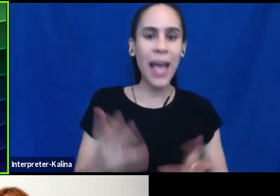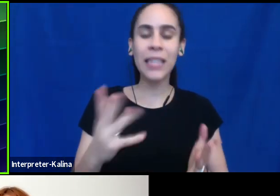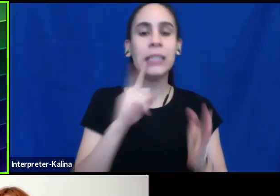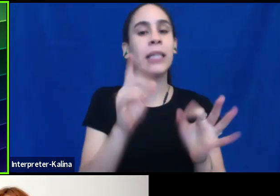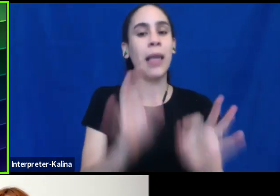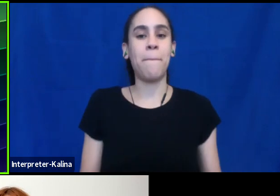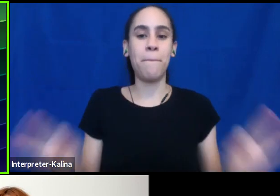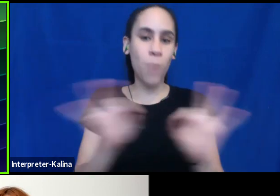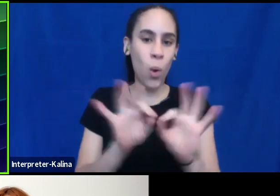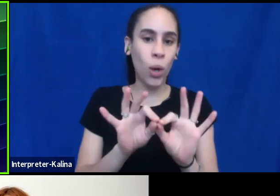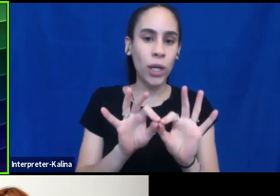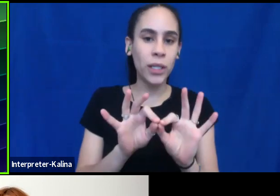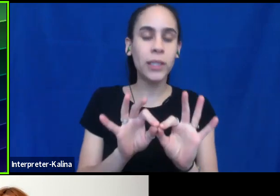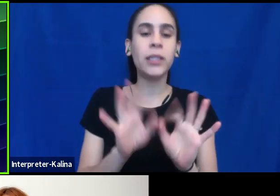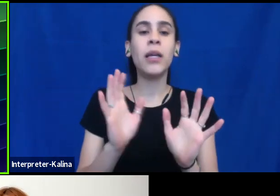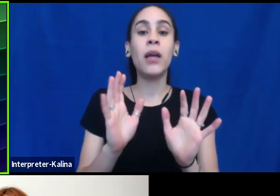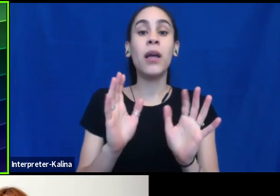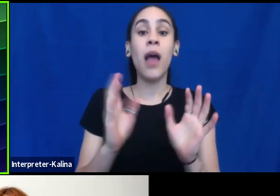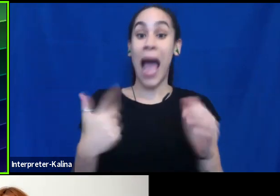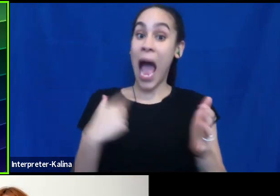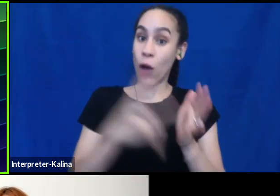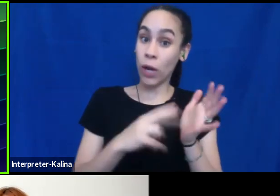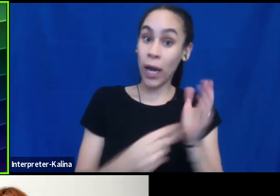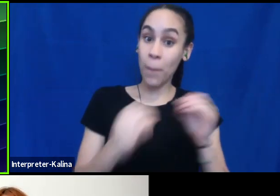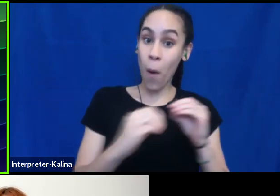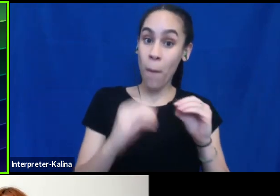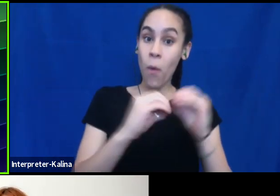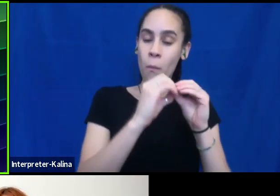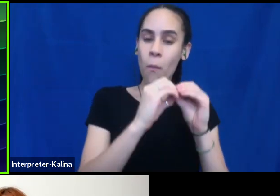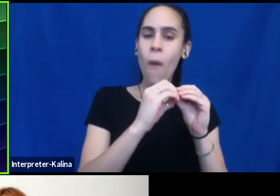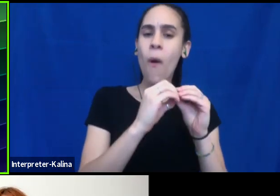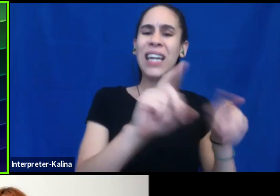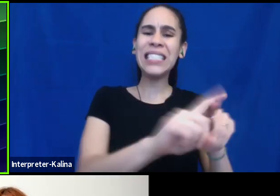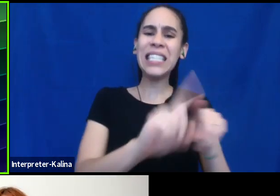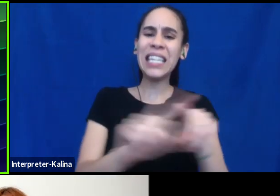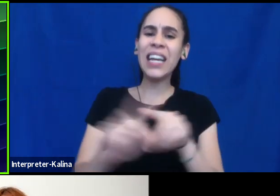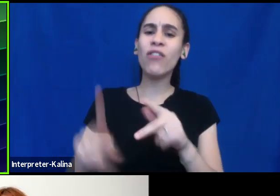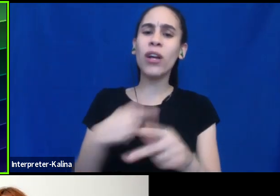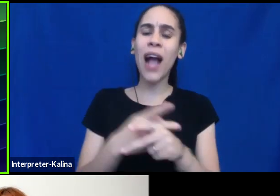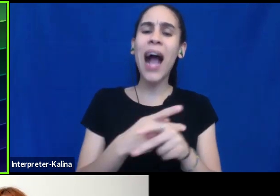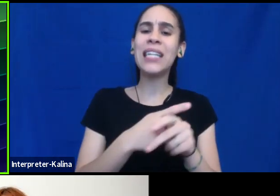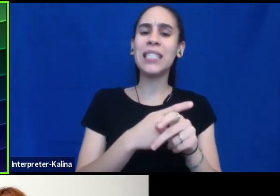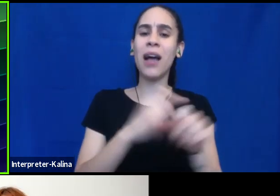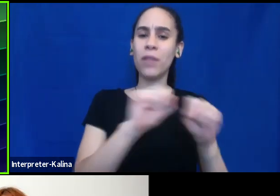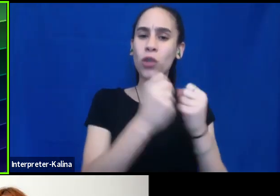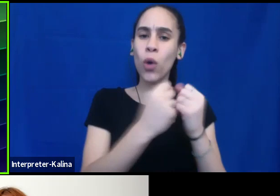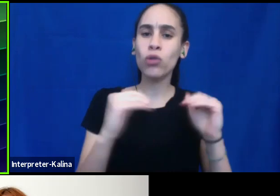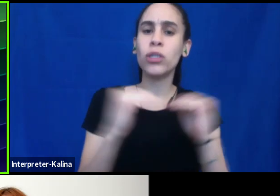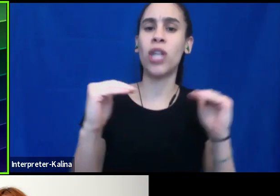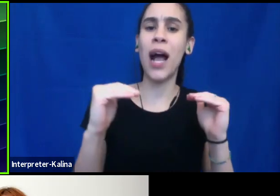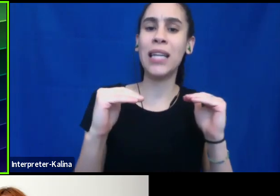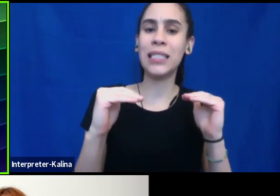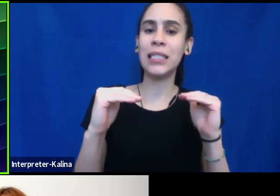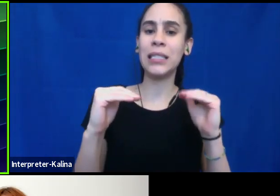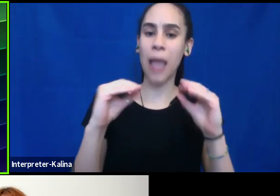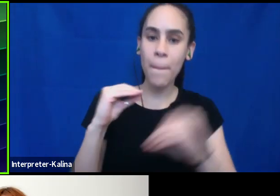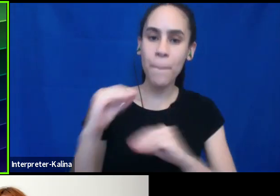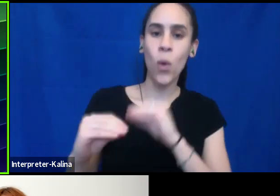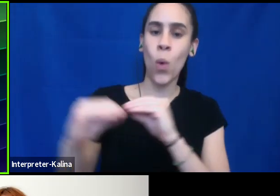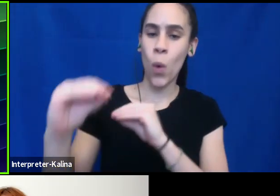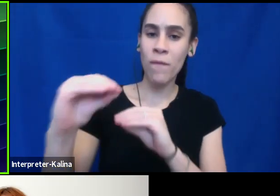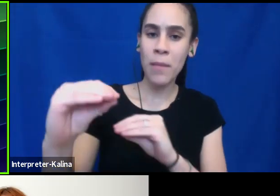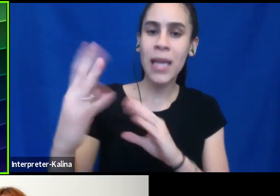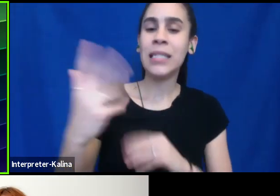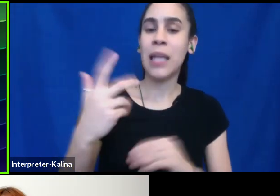we, the more I read about all different types of social justice movements, the more I'm hearing that, um,